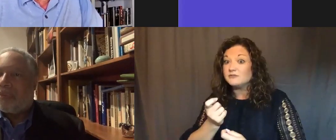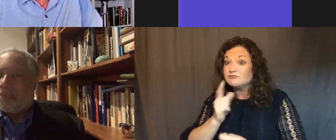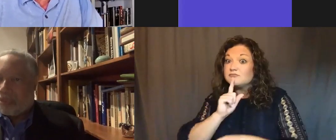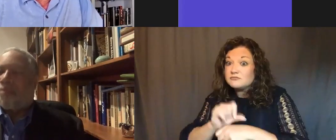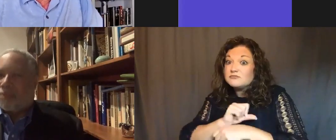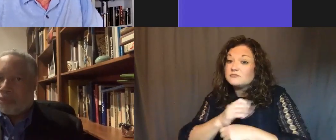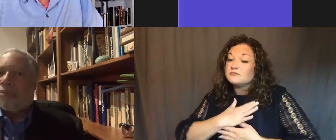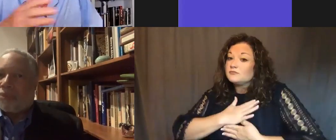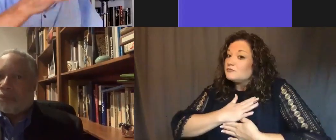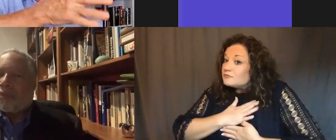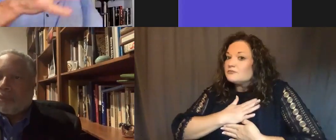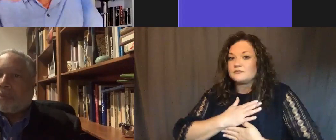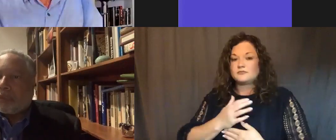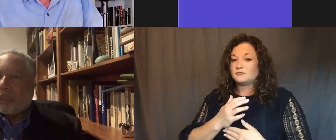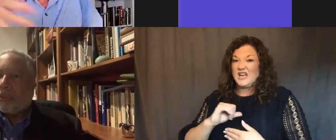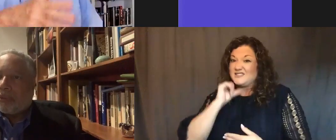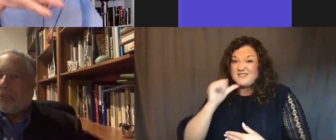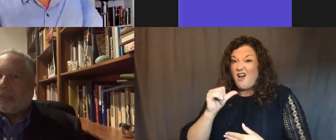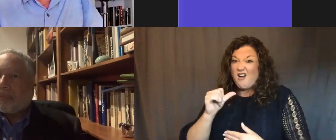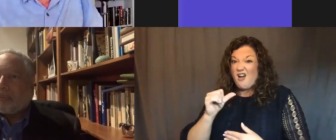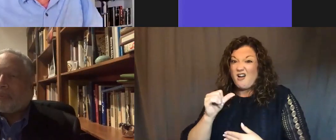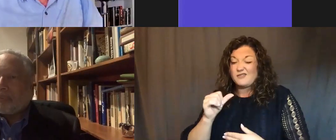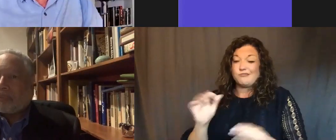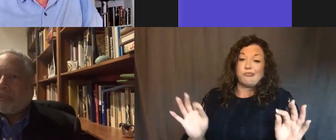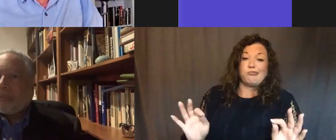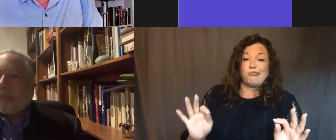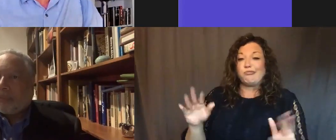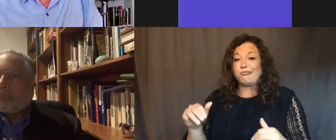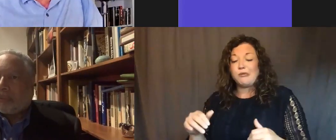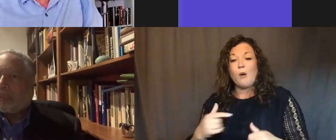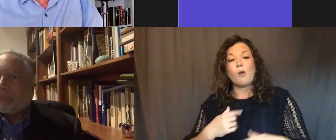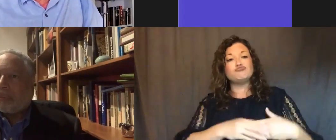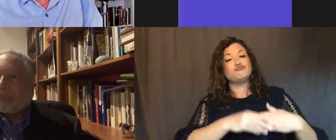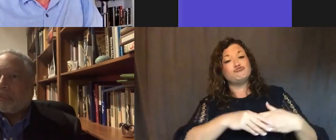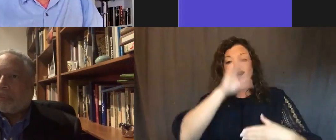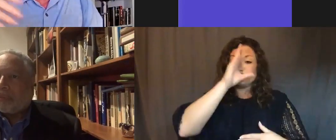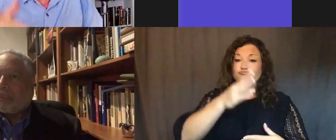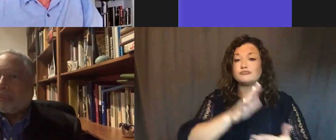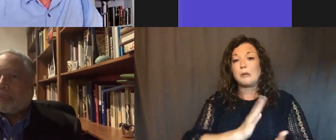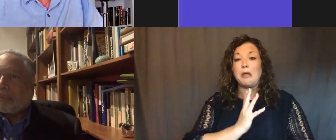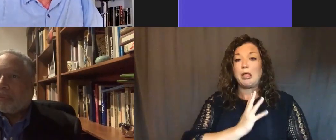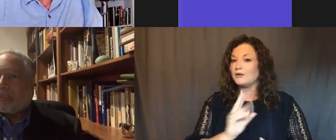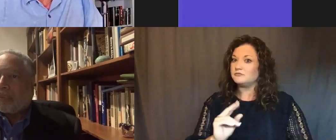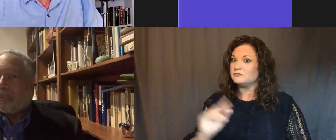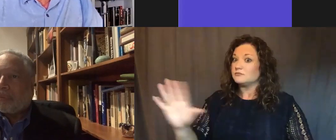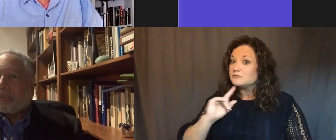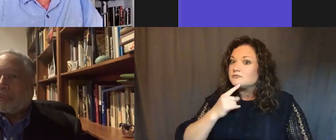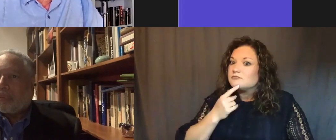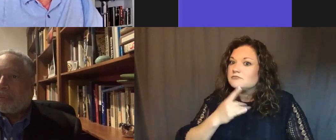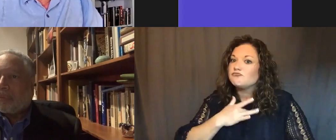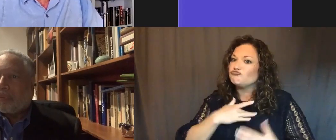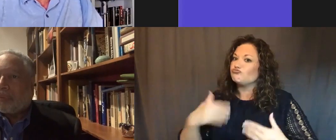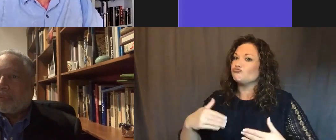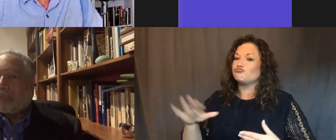substantive. It's not, you know, you're in the line here. I have to say hello and something polite to you. You could